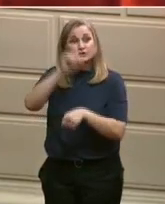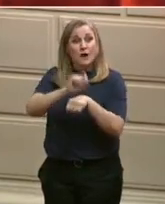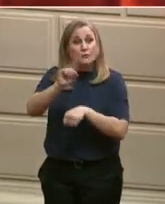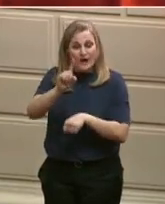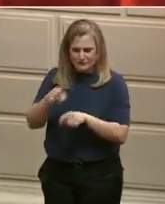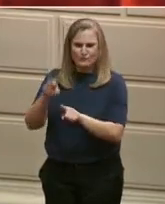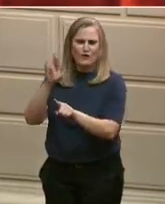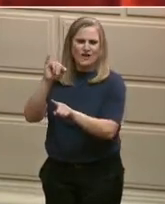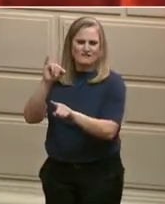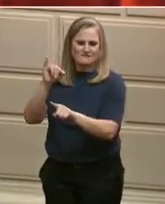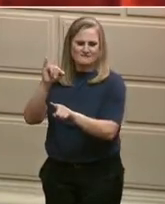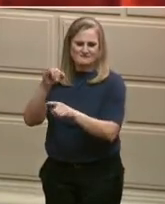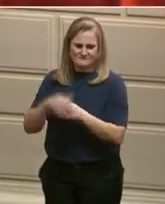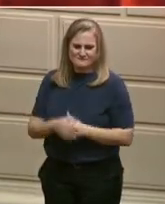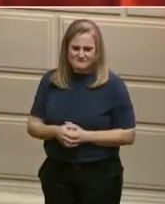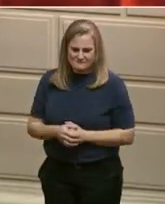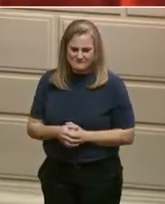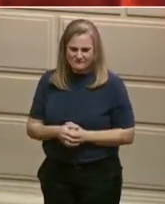for raising a family.